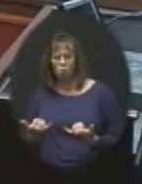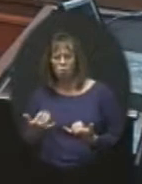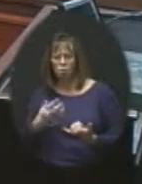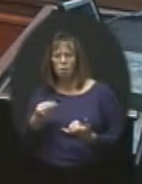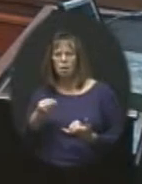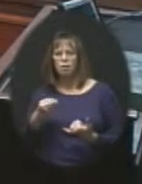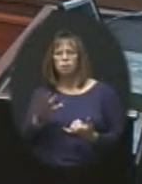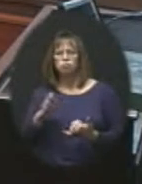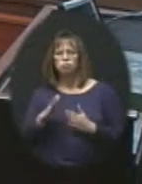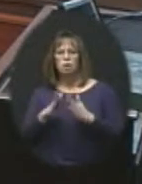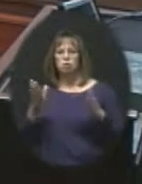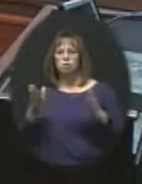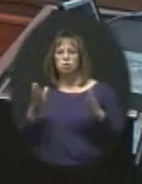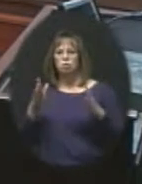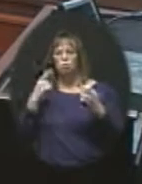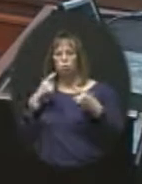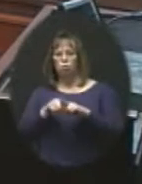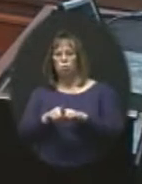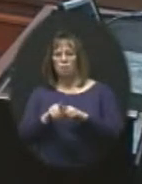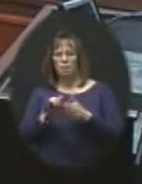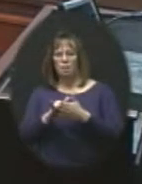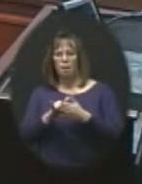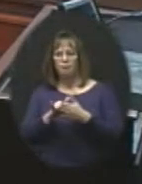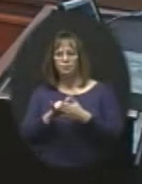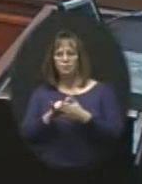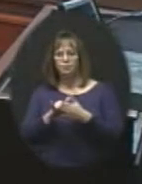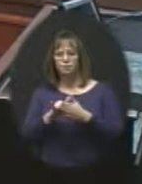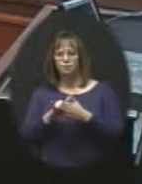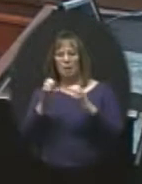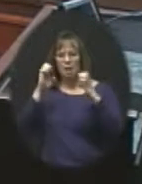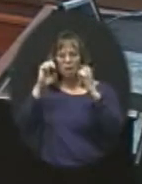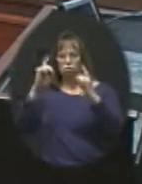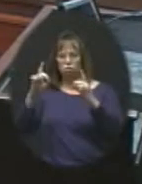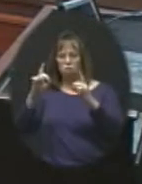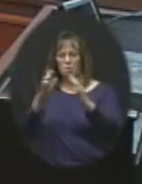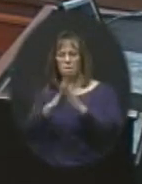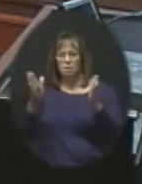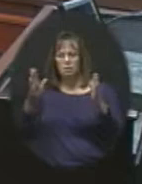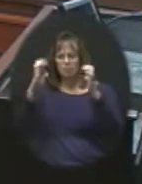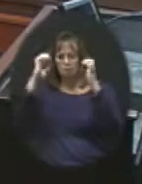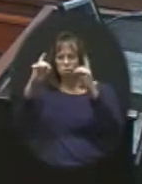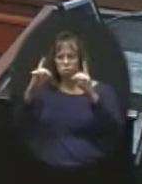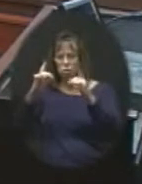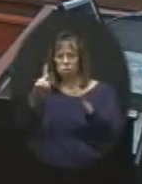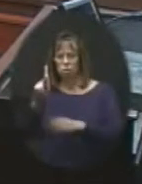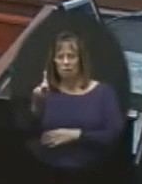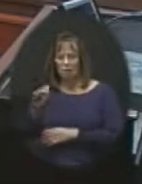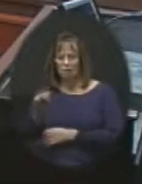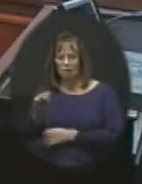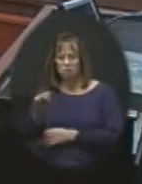there's kind of a general agreement too that education, public education in Kansas